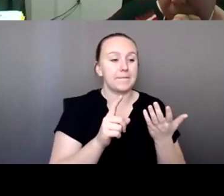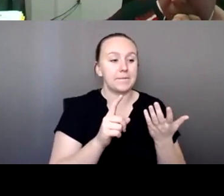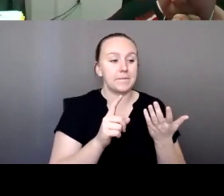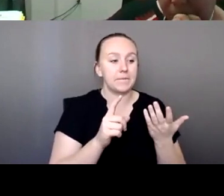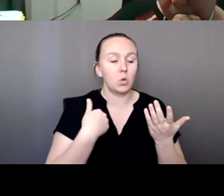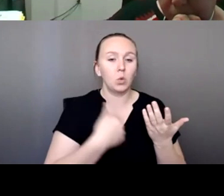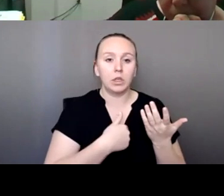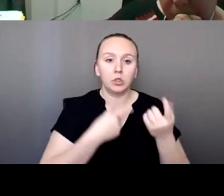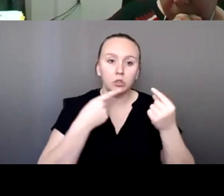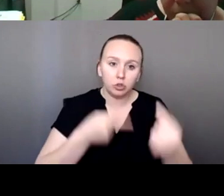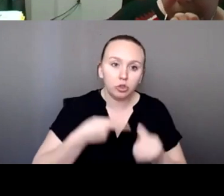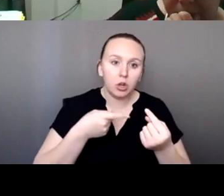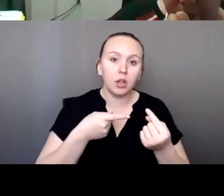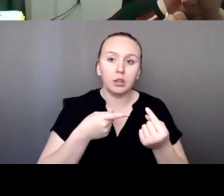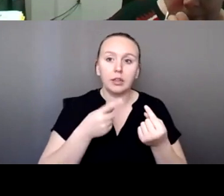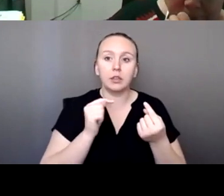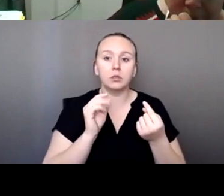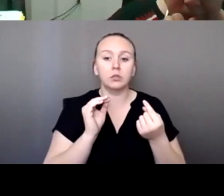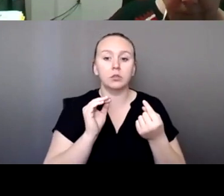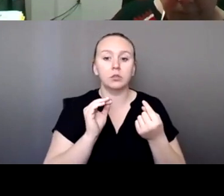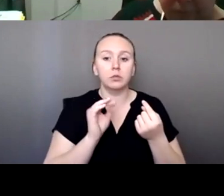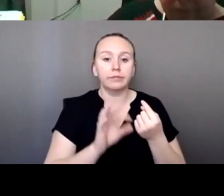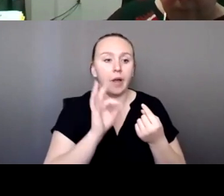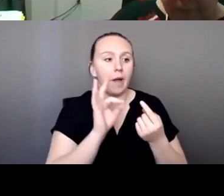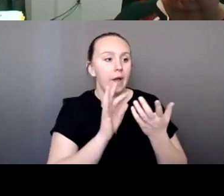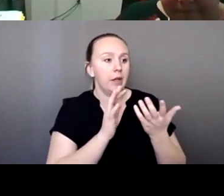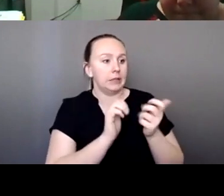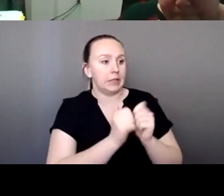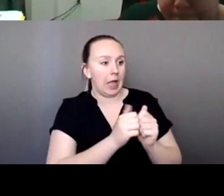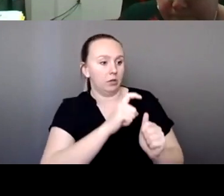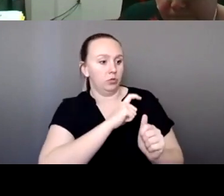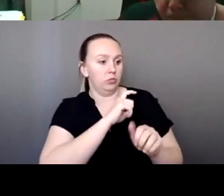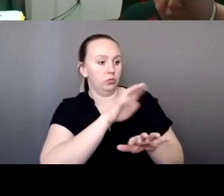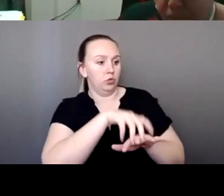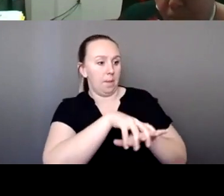struggling on finding how do we get our tribal police involved.